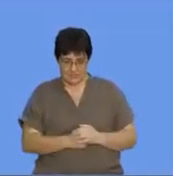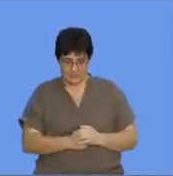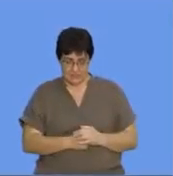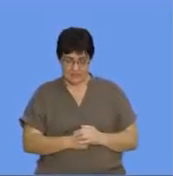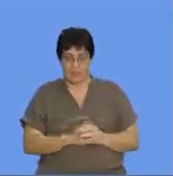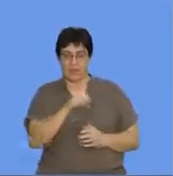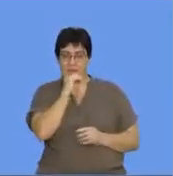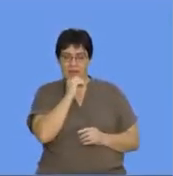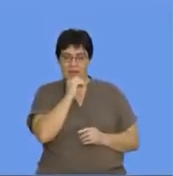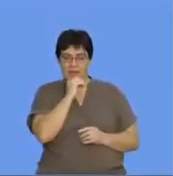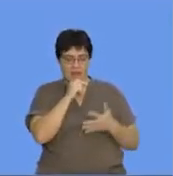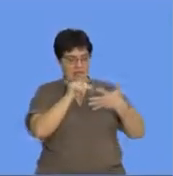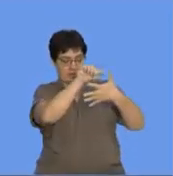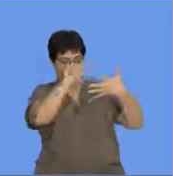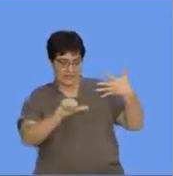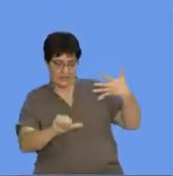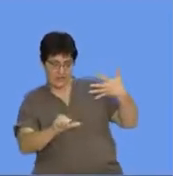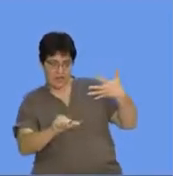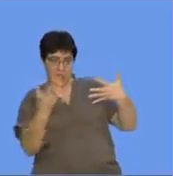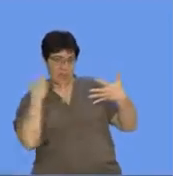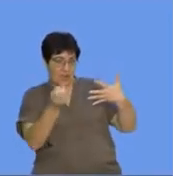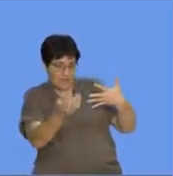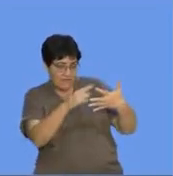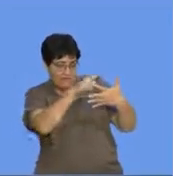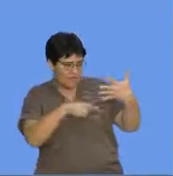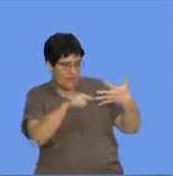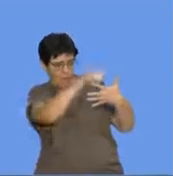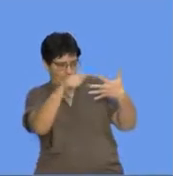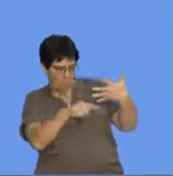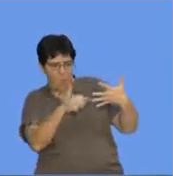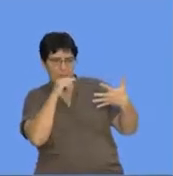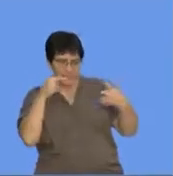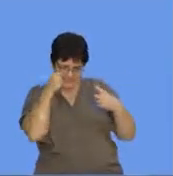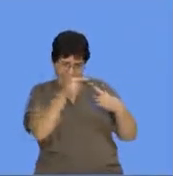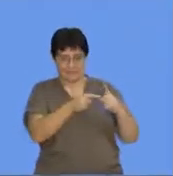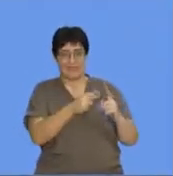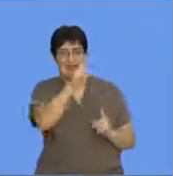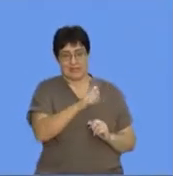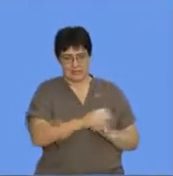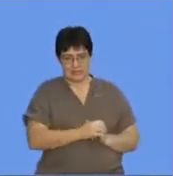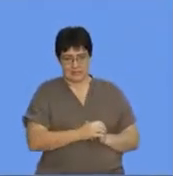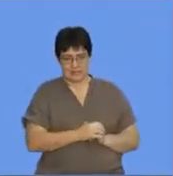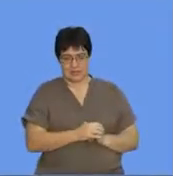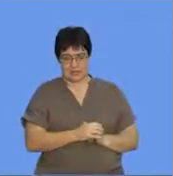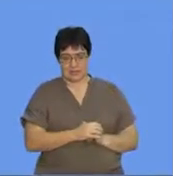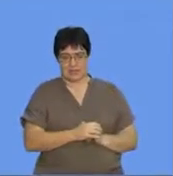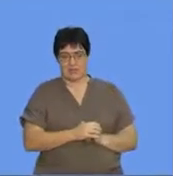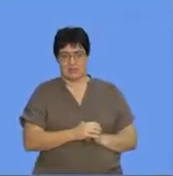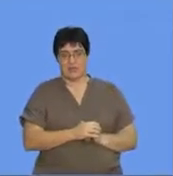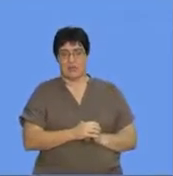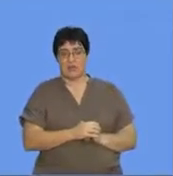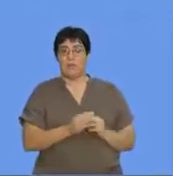X is one of the six that is given. OK. It says there are no particles in X that are not present